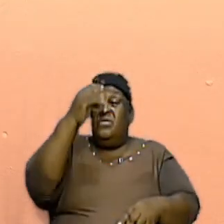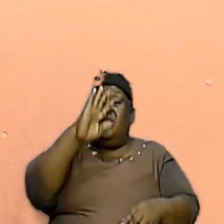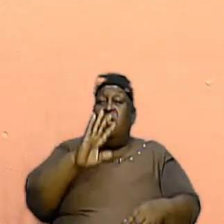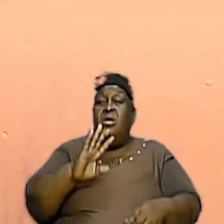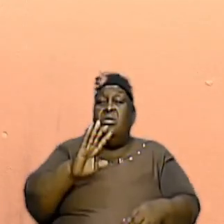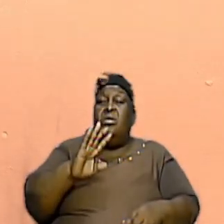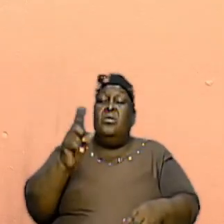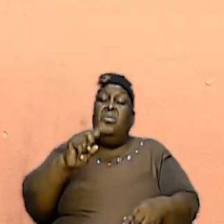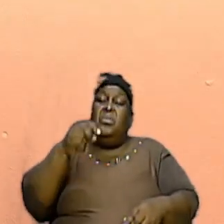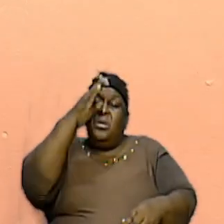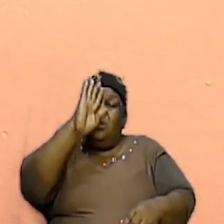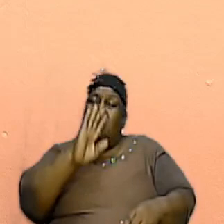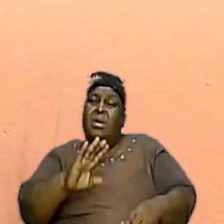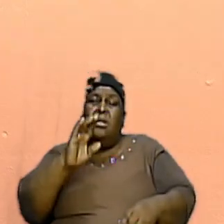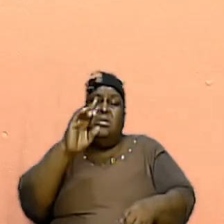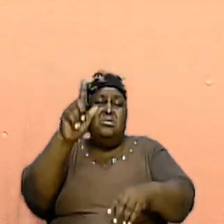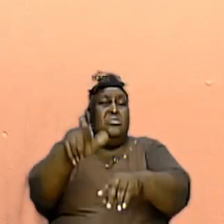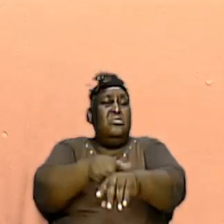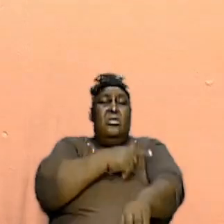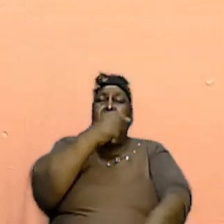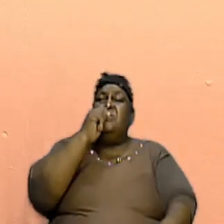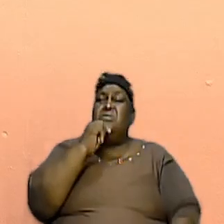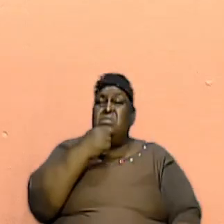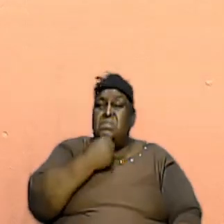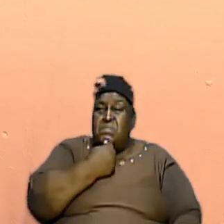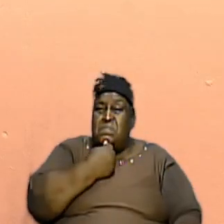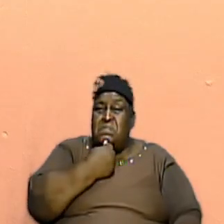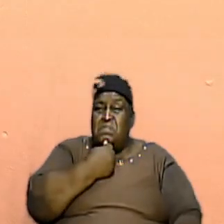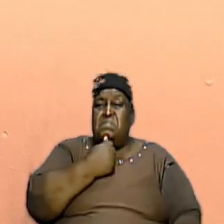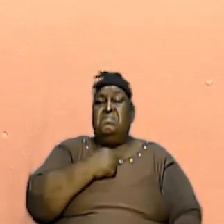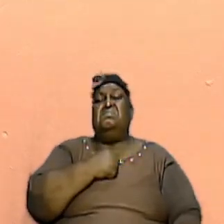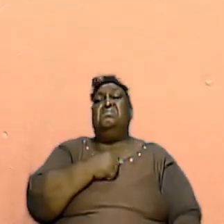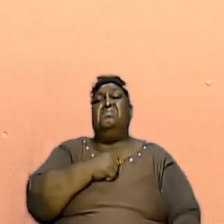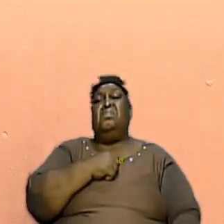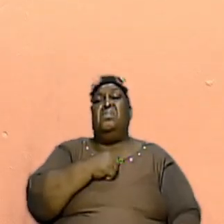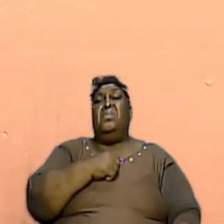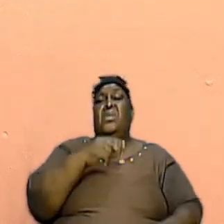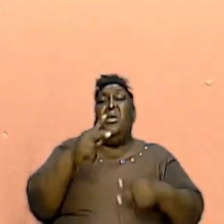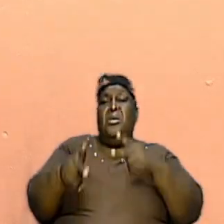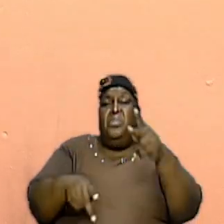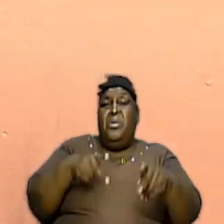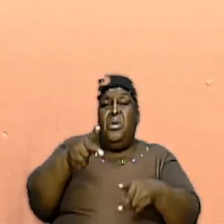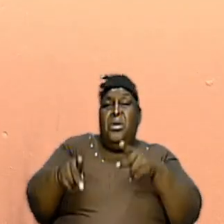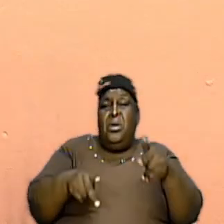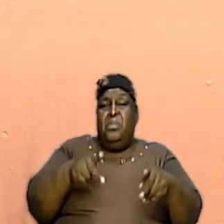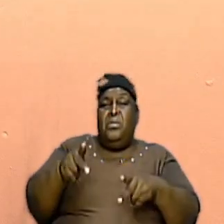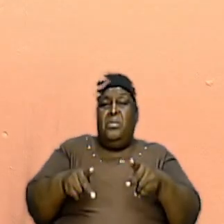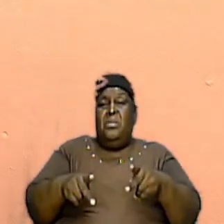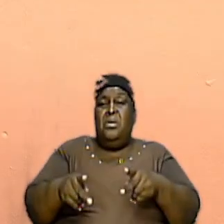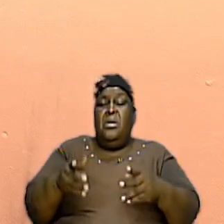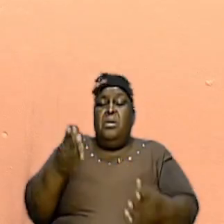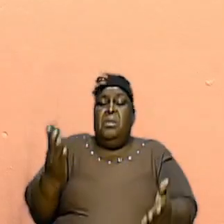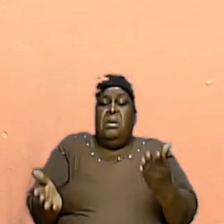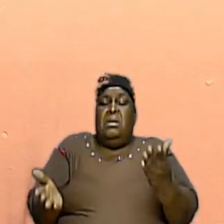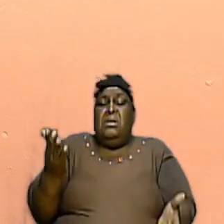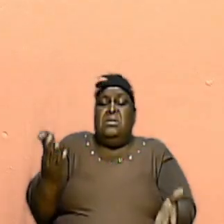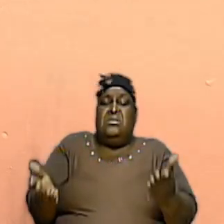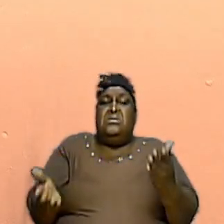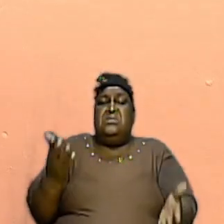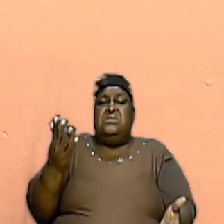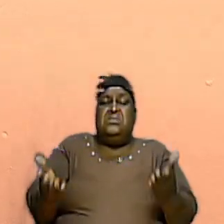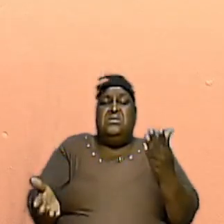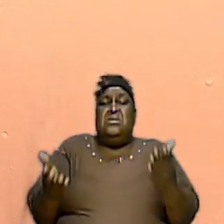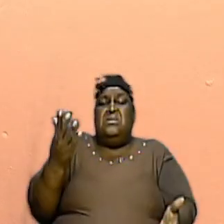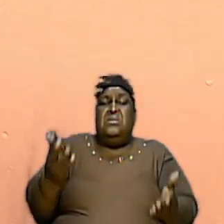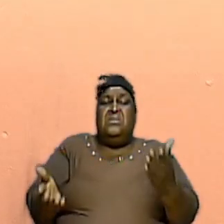and it does but what happens folks lull us in a sense